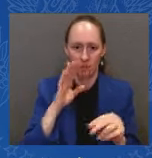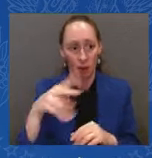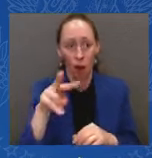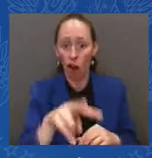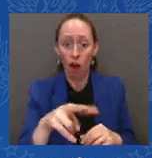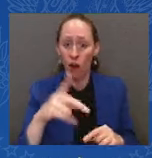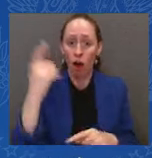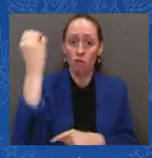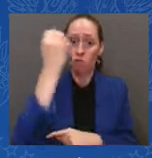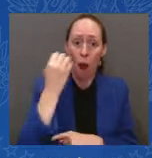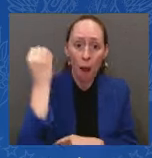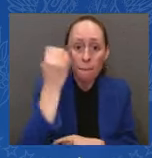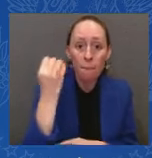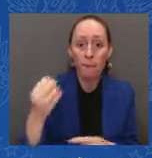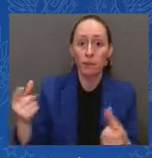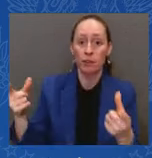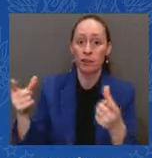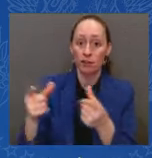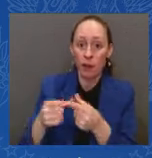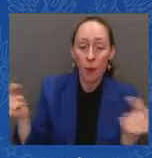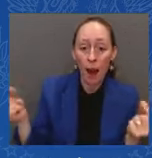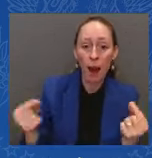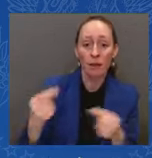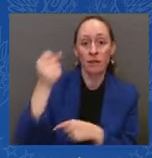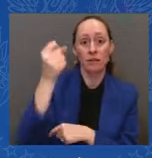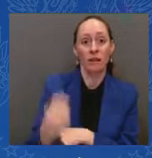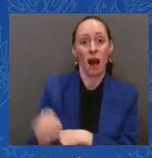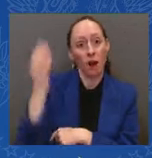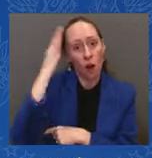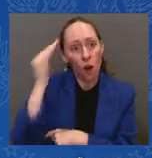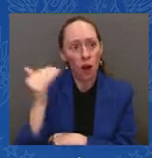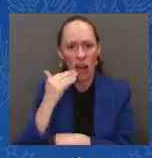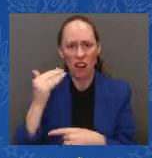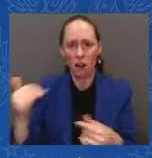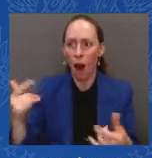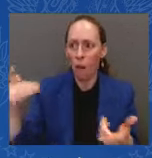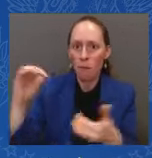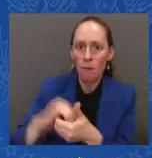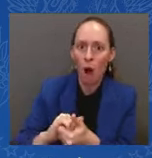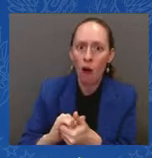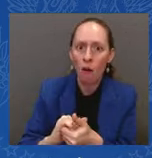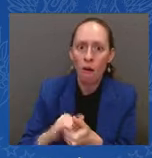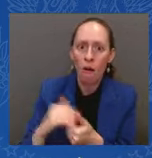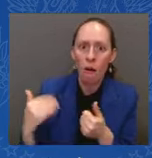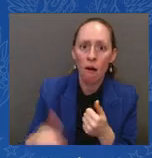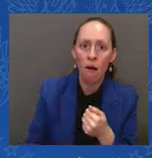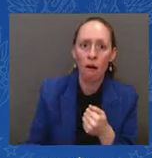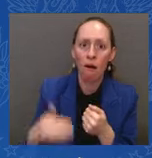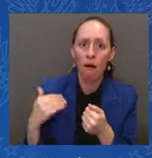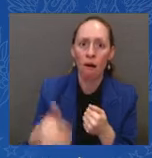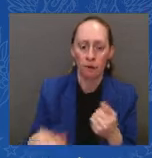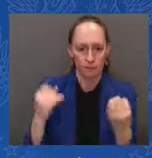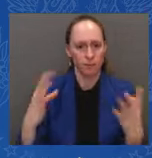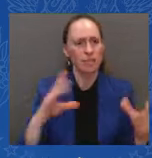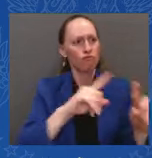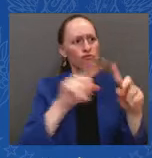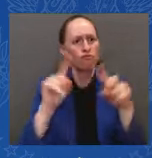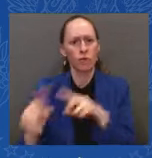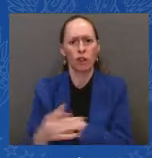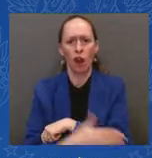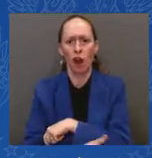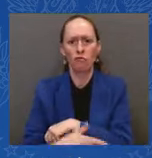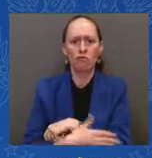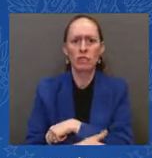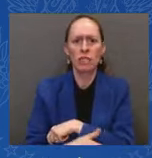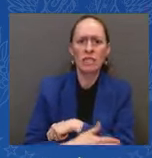it's clear to the vast majority of the foreign policy community, on both left and right, that this has been a valuable